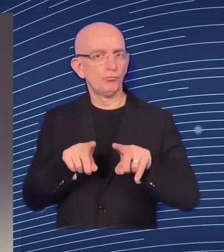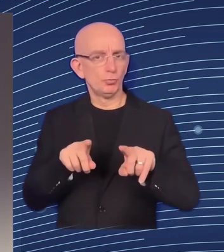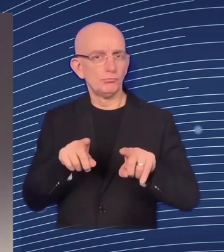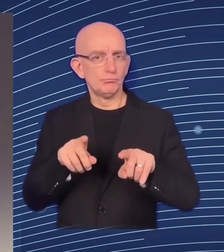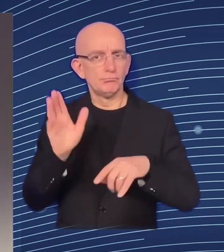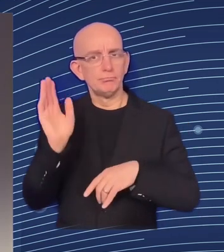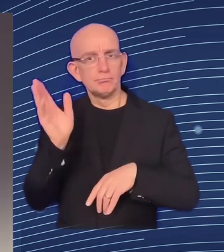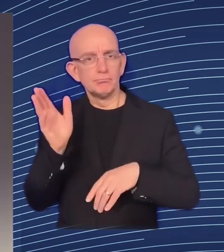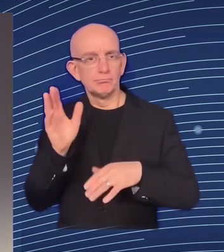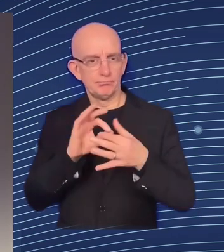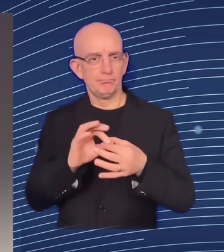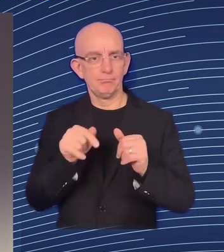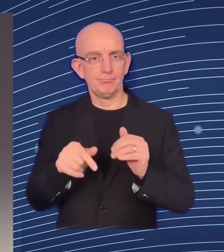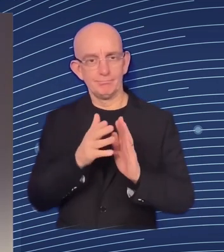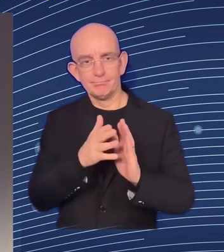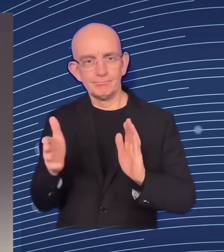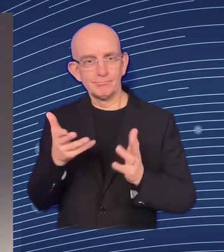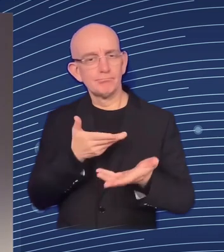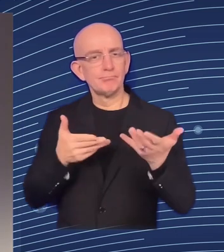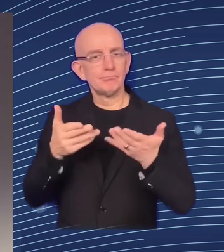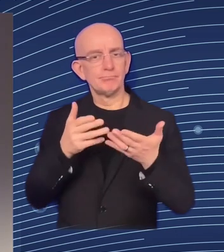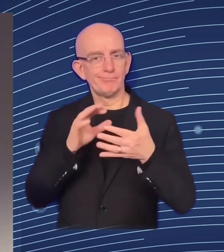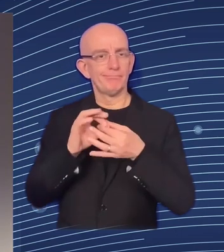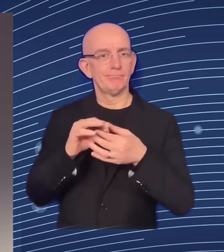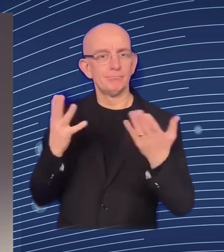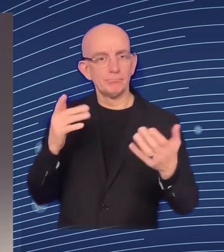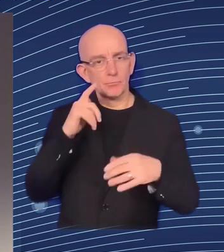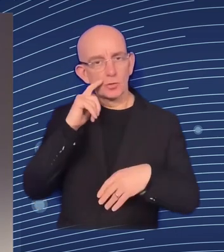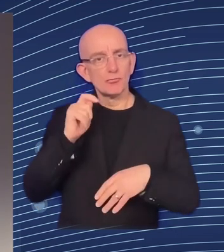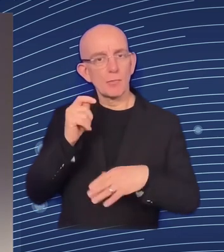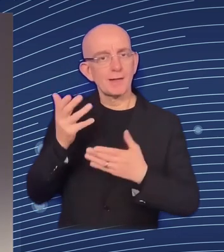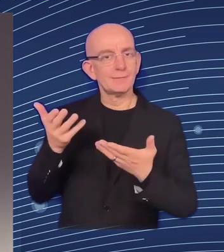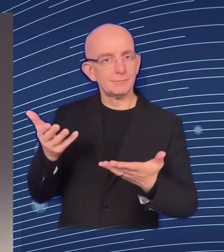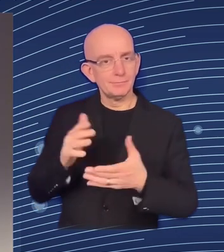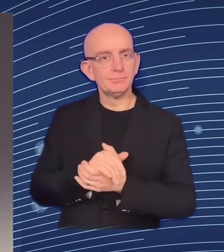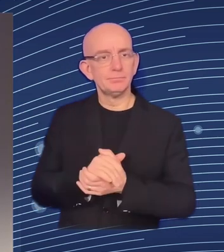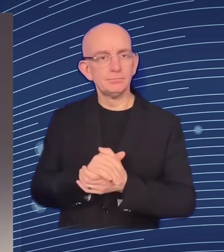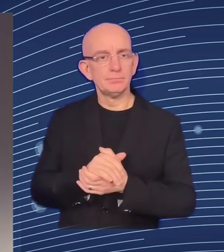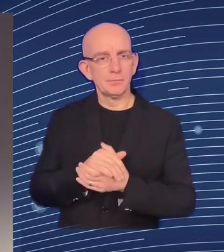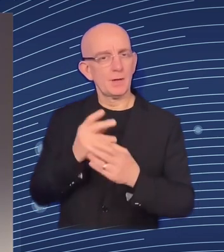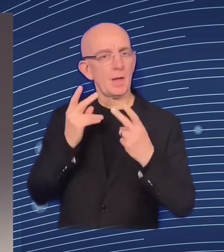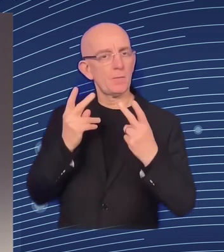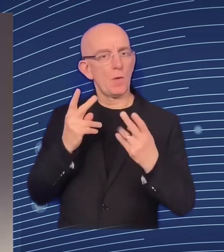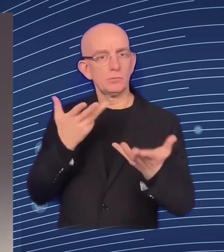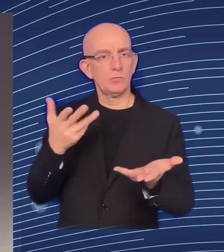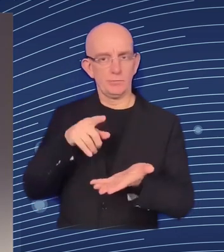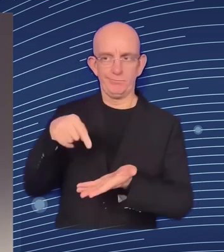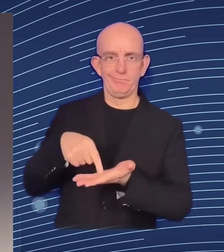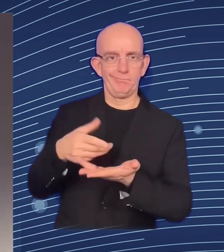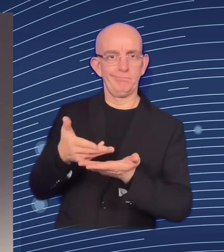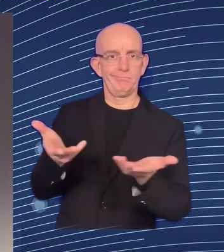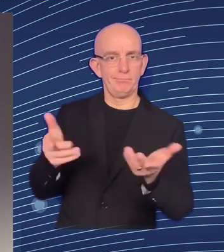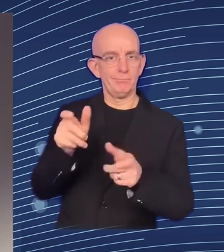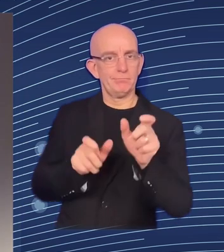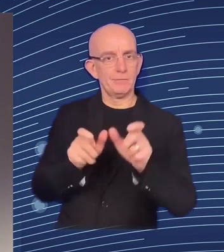ukraine in particular in the context of course also of the digital transformation the resilience of